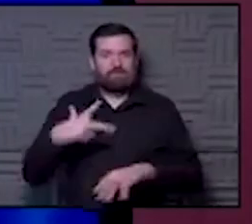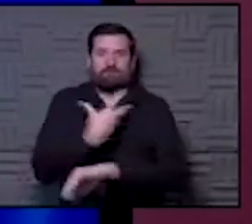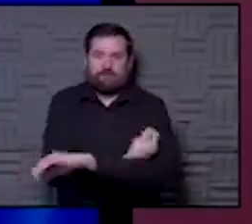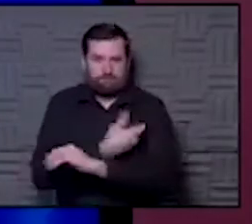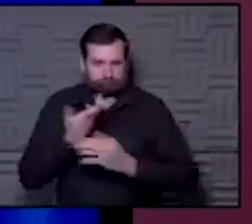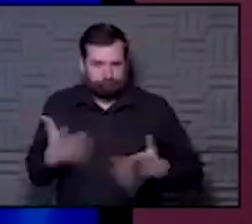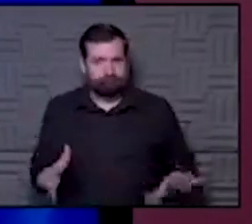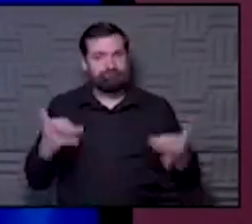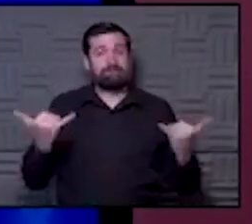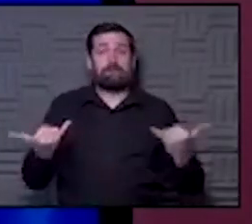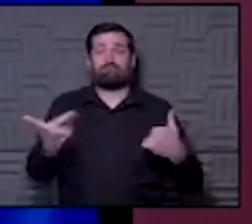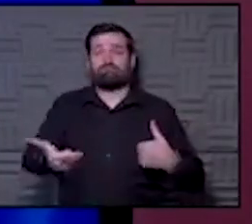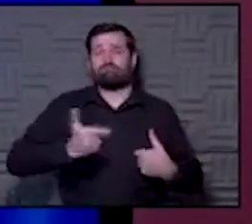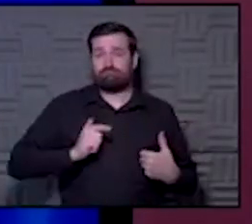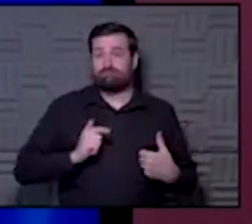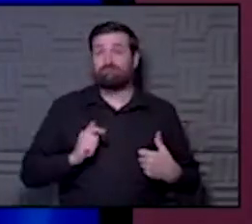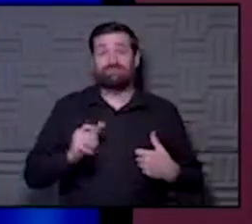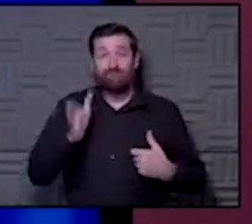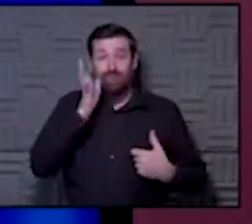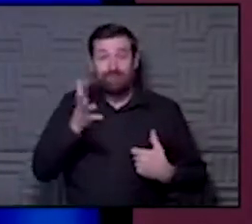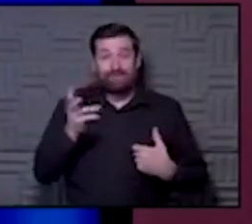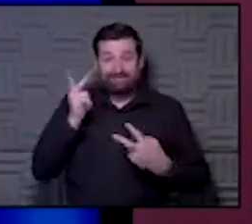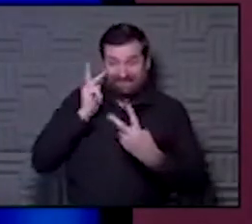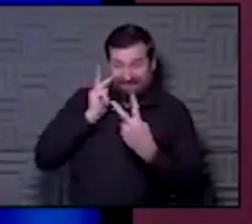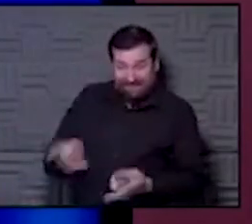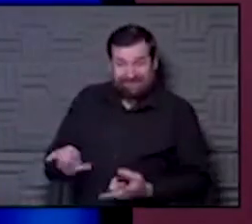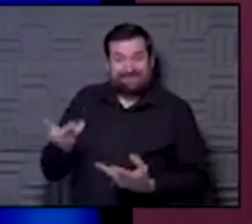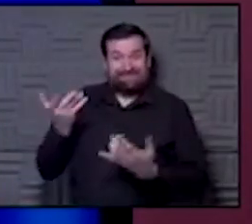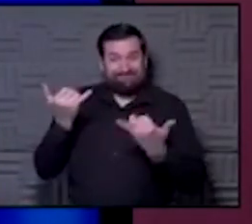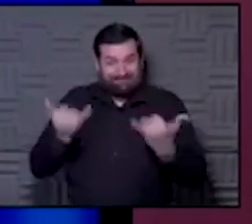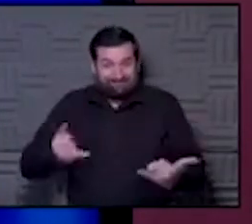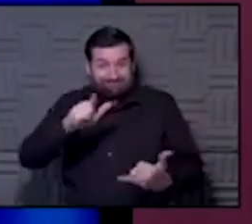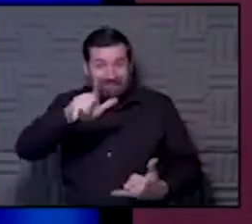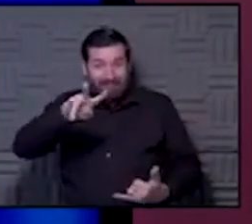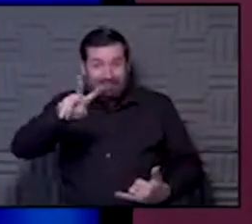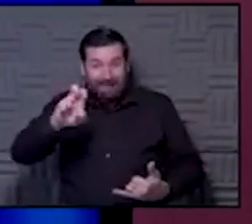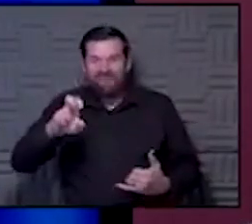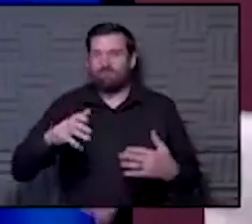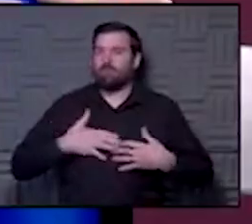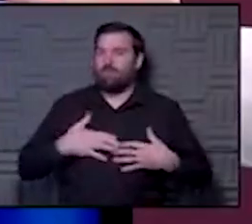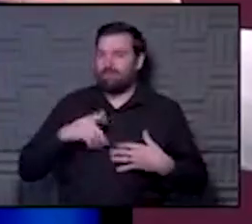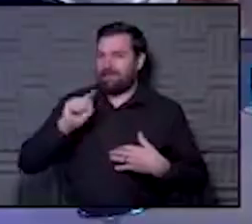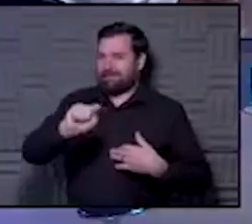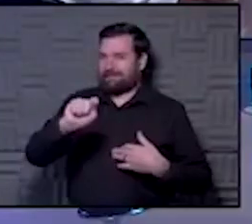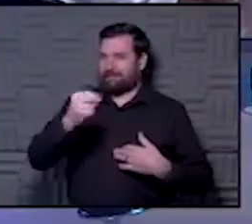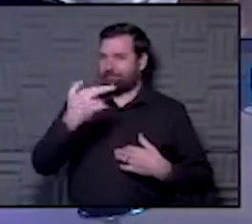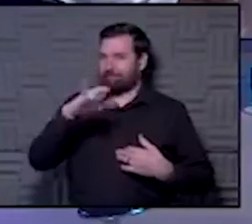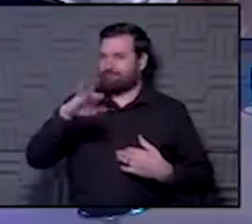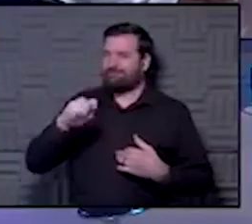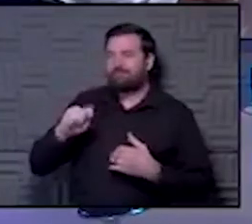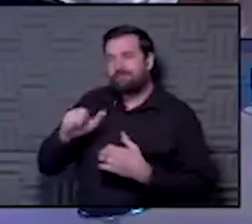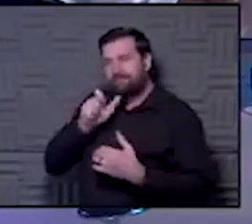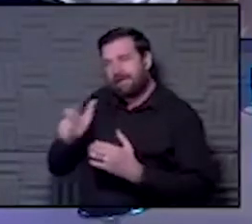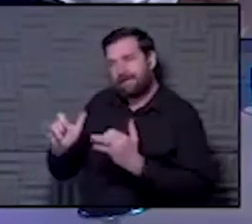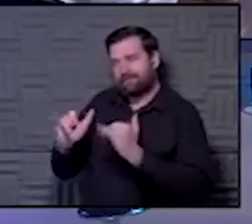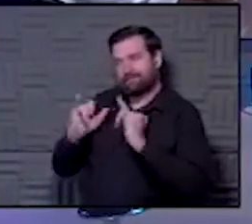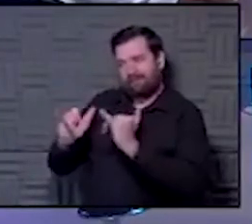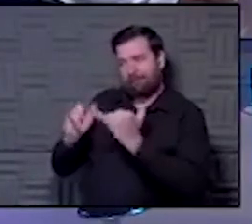And now it's my turn. So we're going to get to see me on the air with my t-shirt on, Hawkeye. It won't be quite as cool as what you do, but